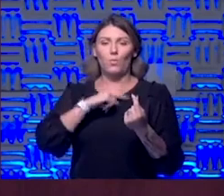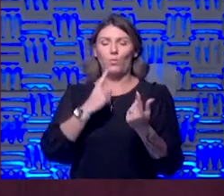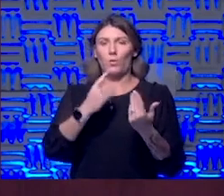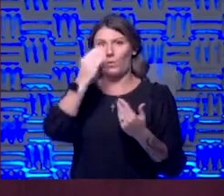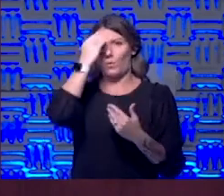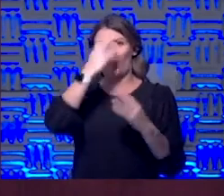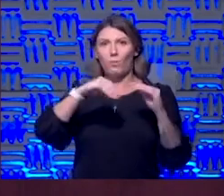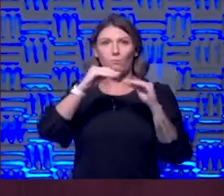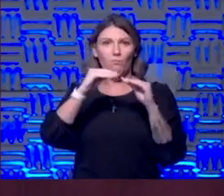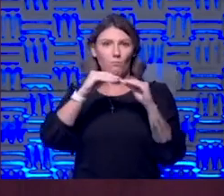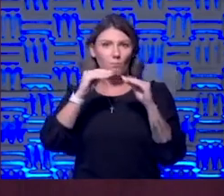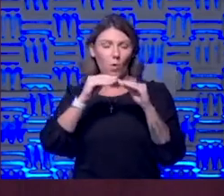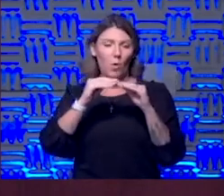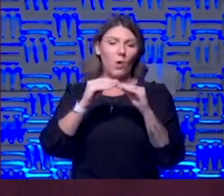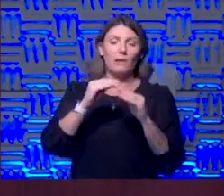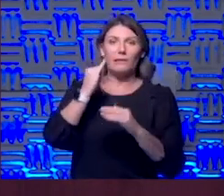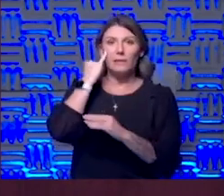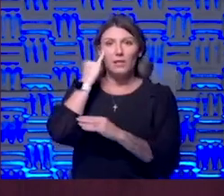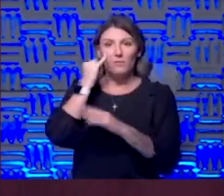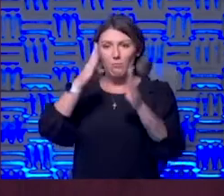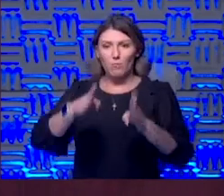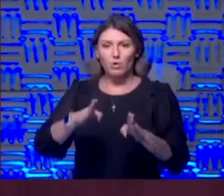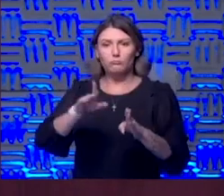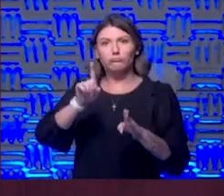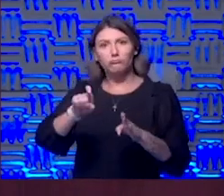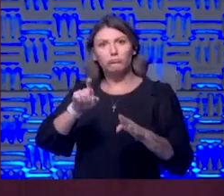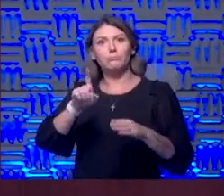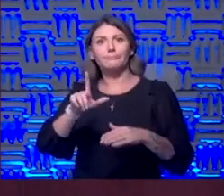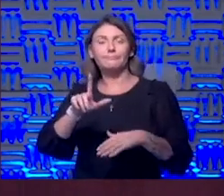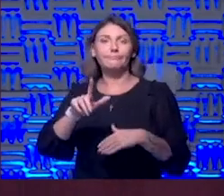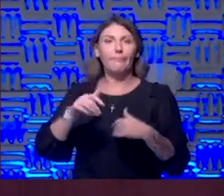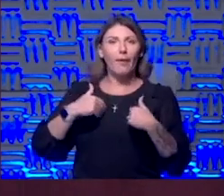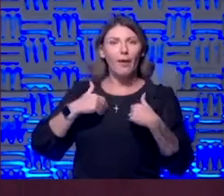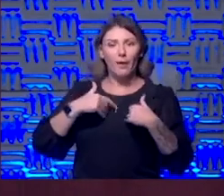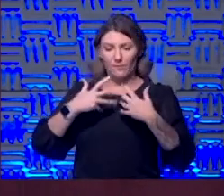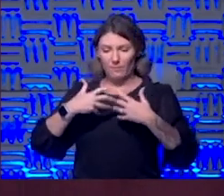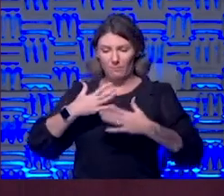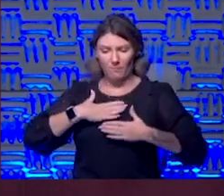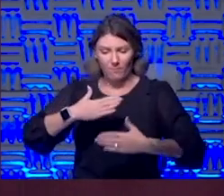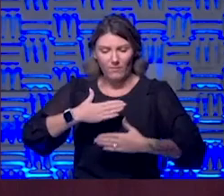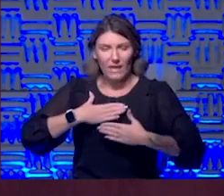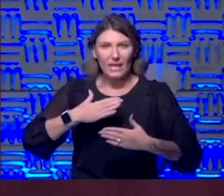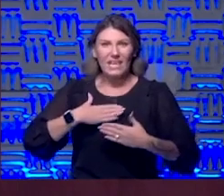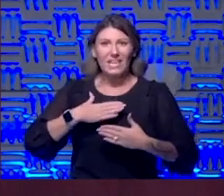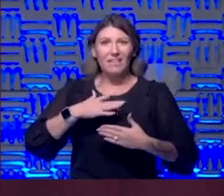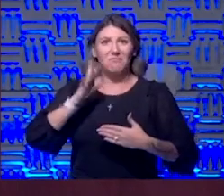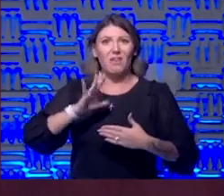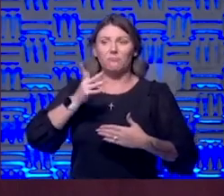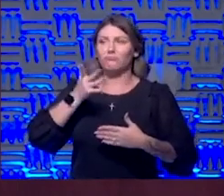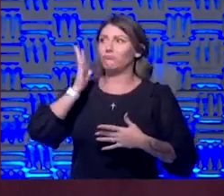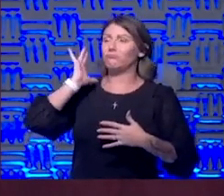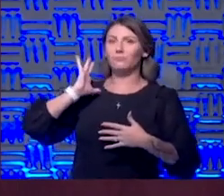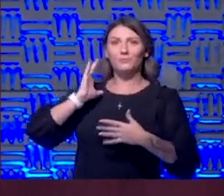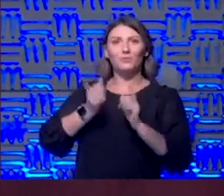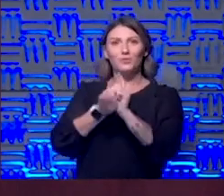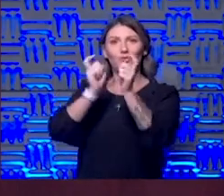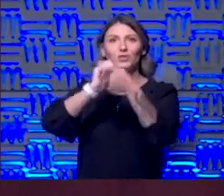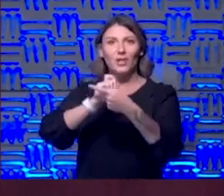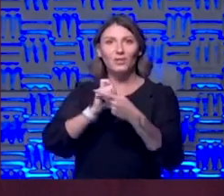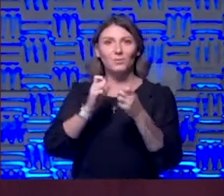we should put a person on a ventilator or not and I think that thinking has changed with some of the developments